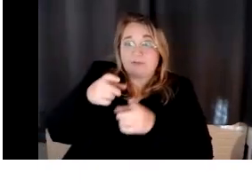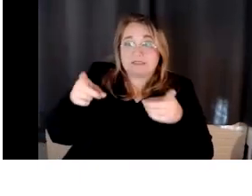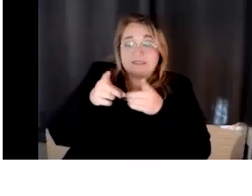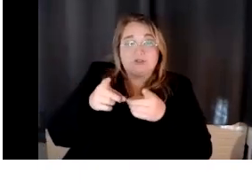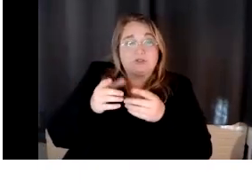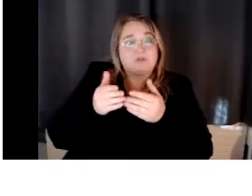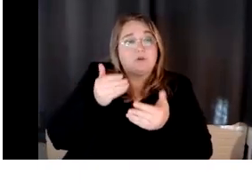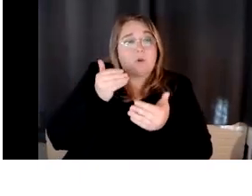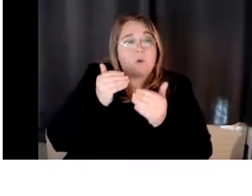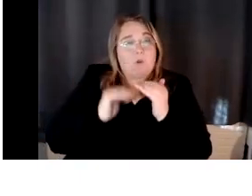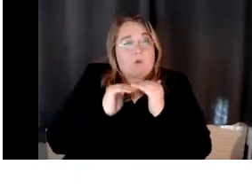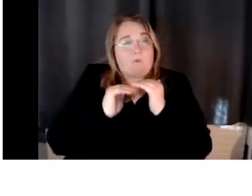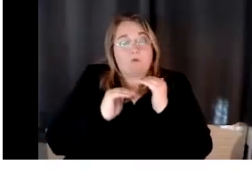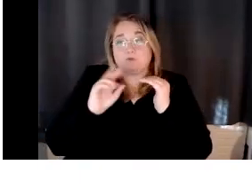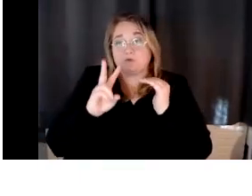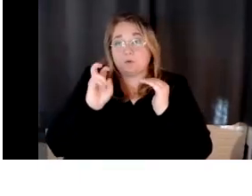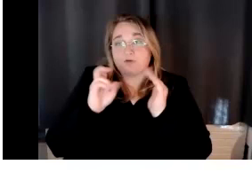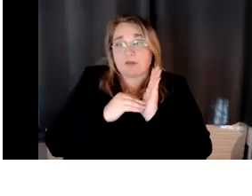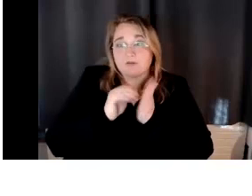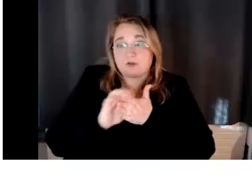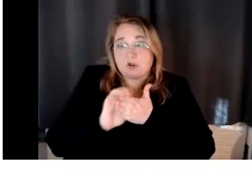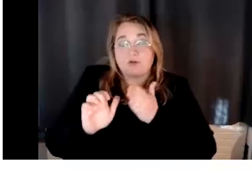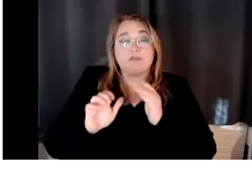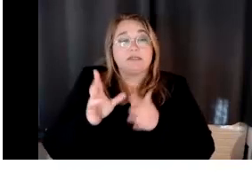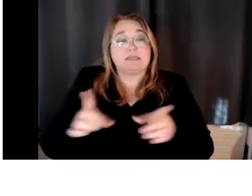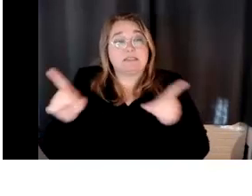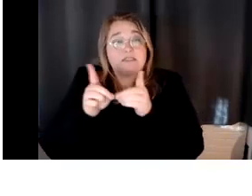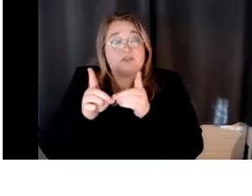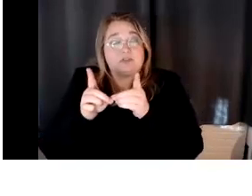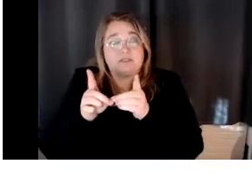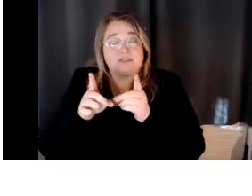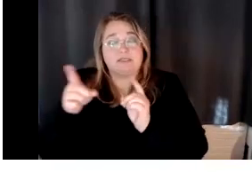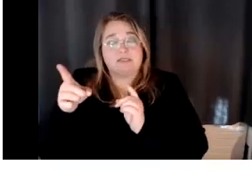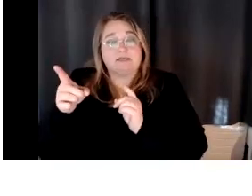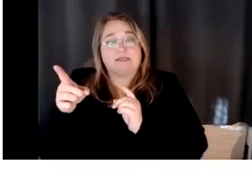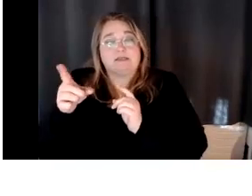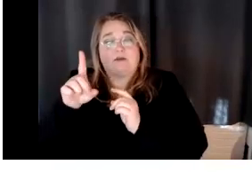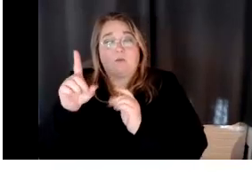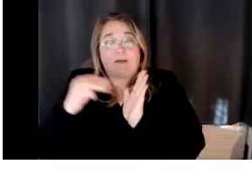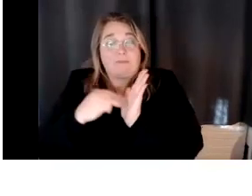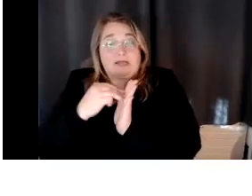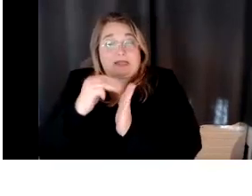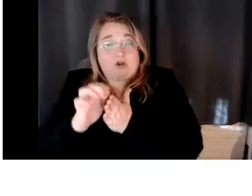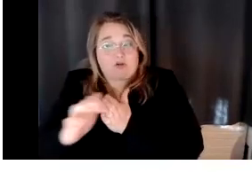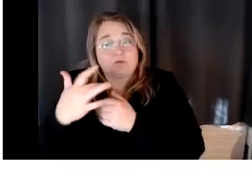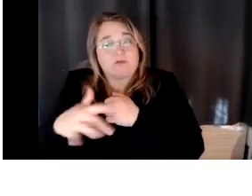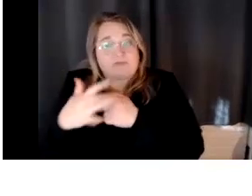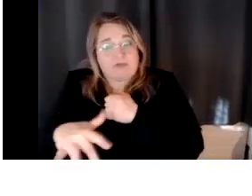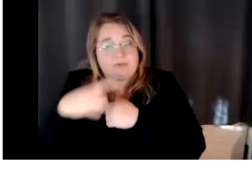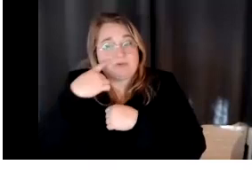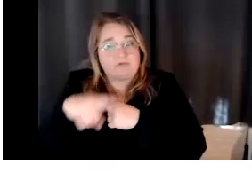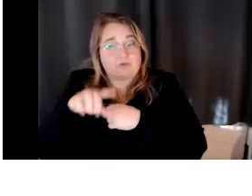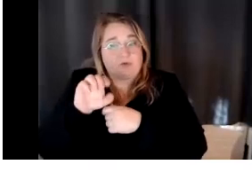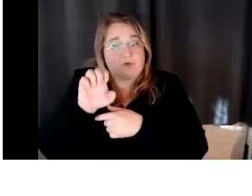,000. Um, the district made a million dollars available for OER. And so each